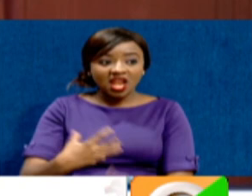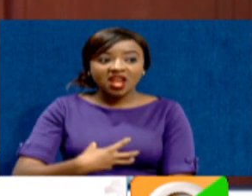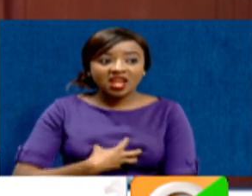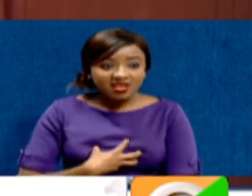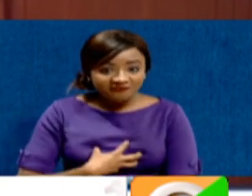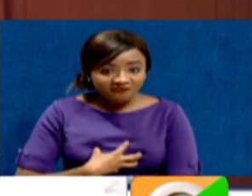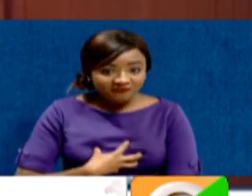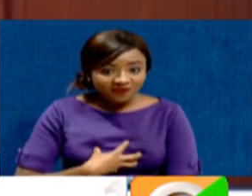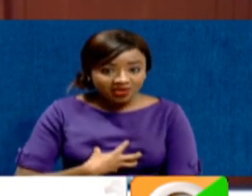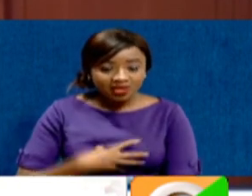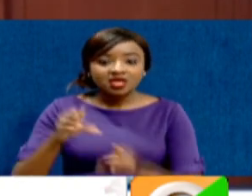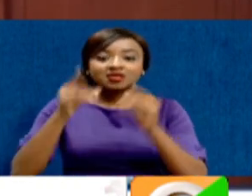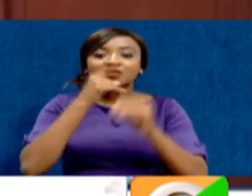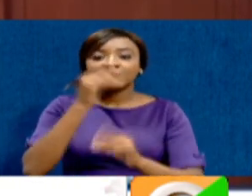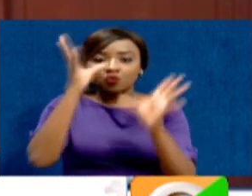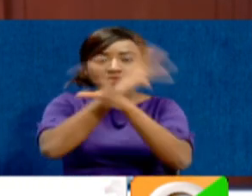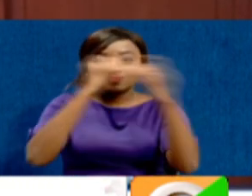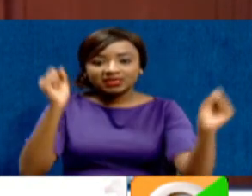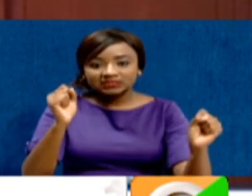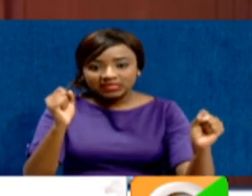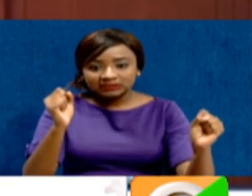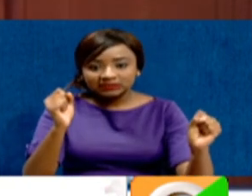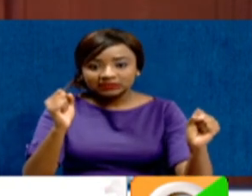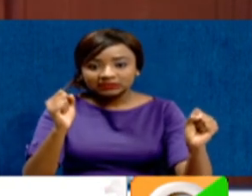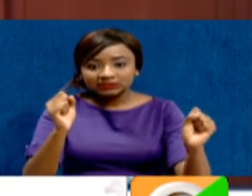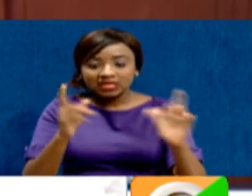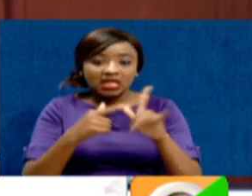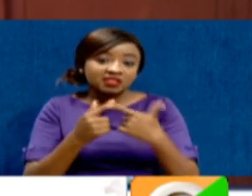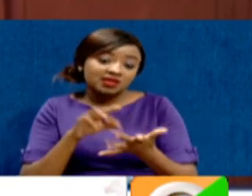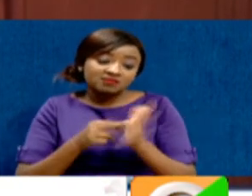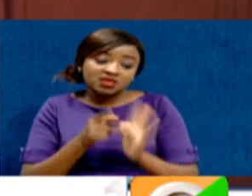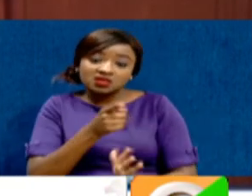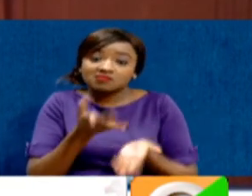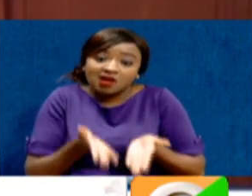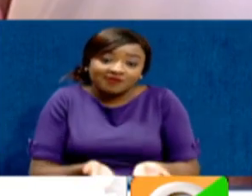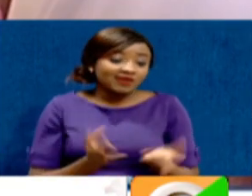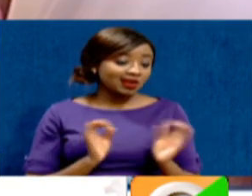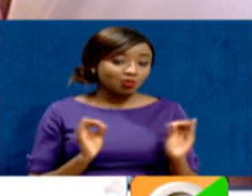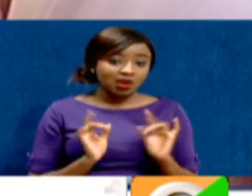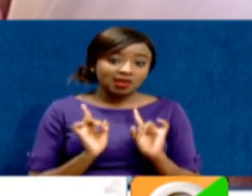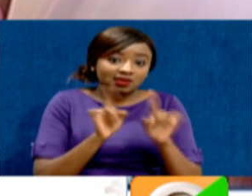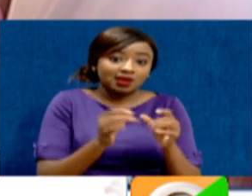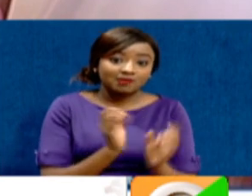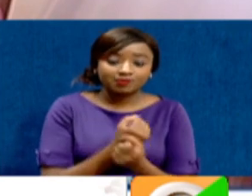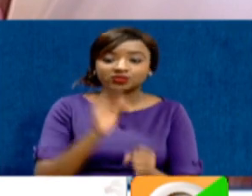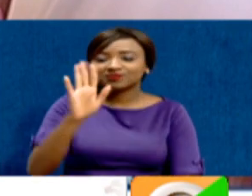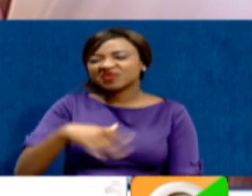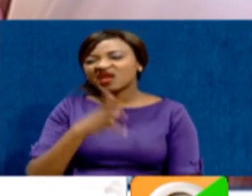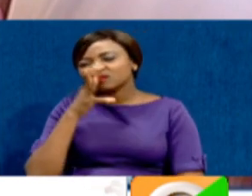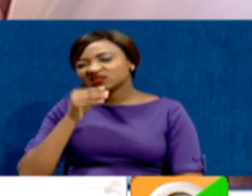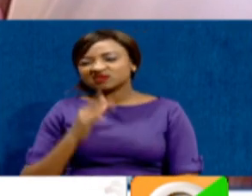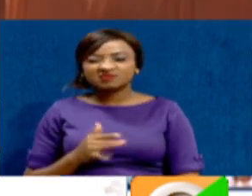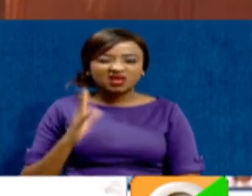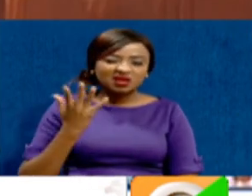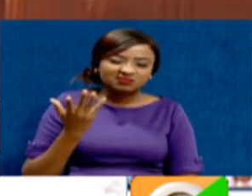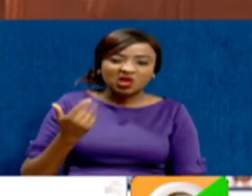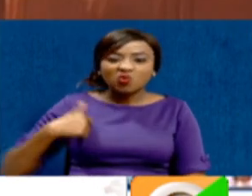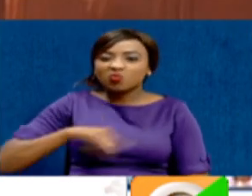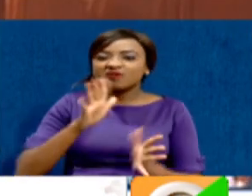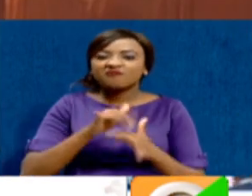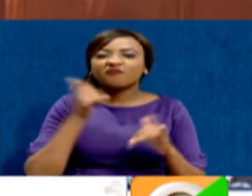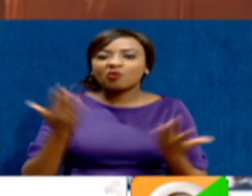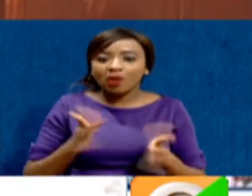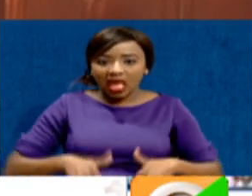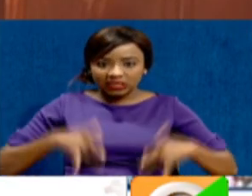which was given by the president and therefore he was not available. Mr. Speaker, sir, we are just from Kitangana